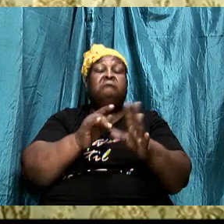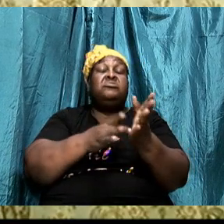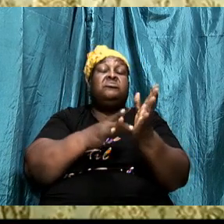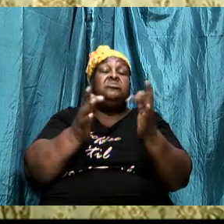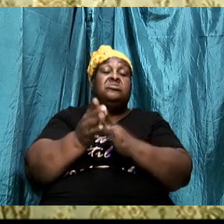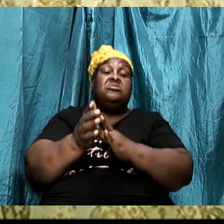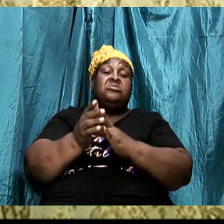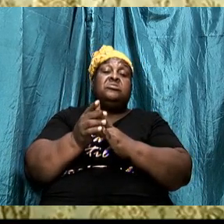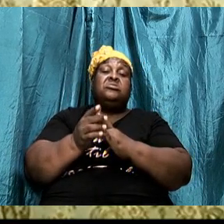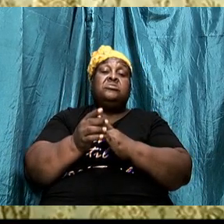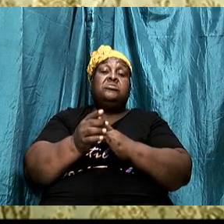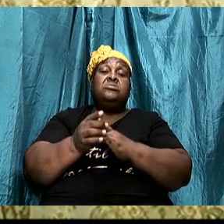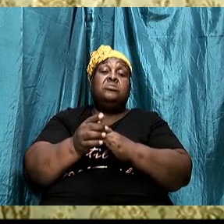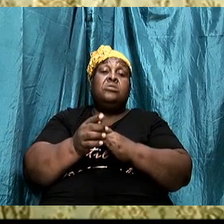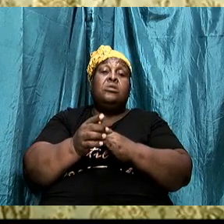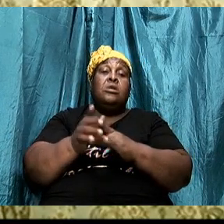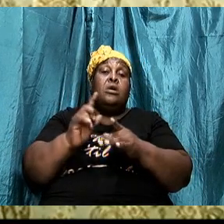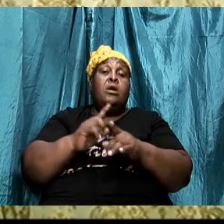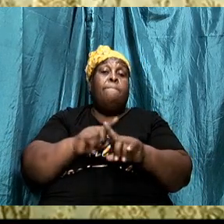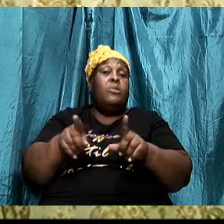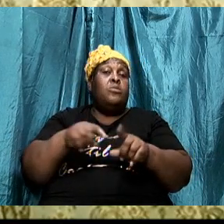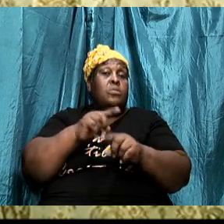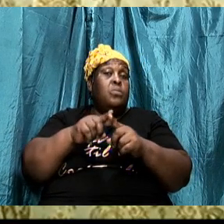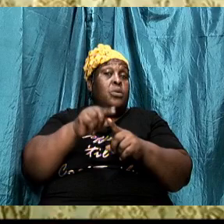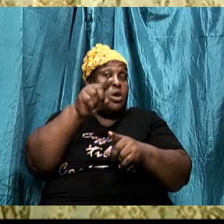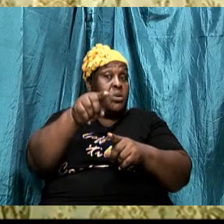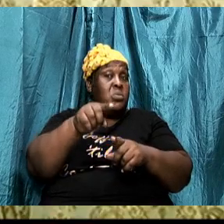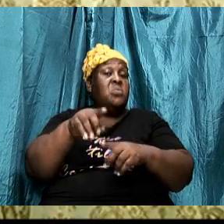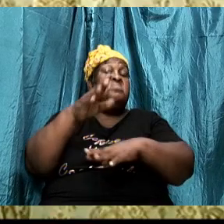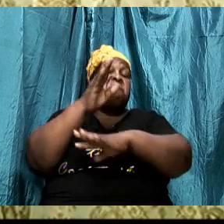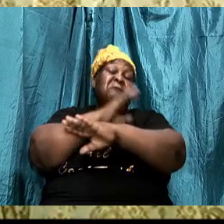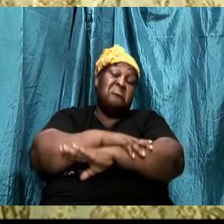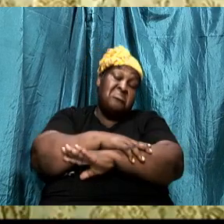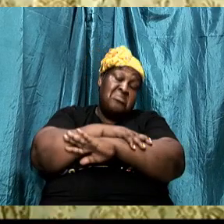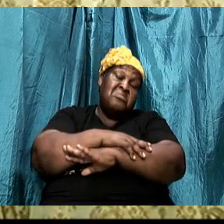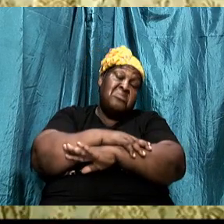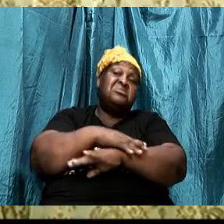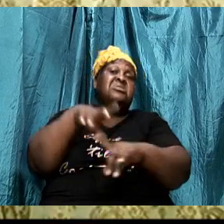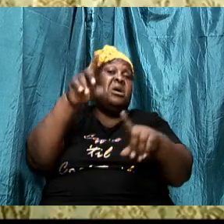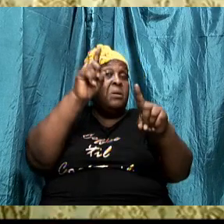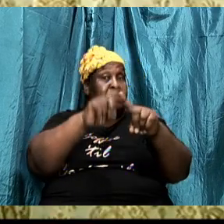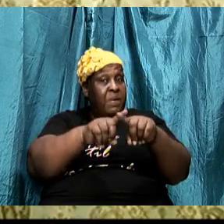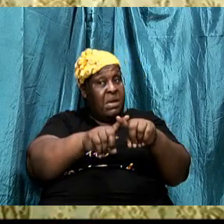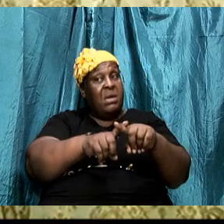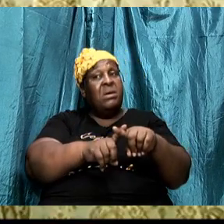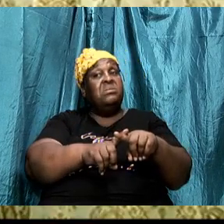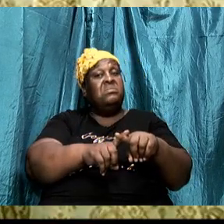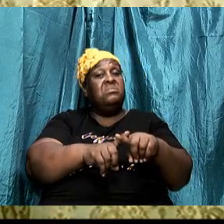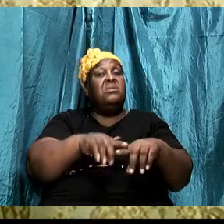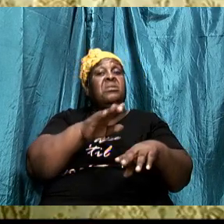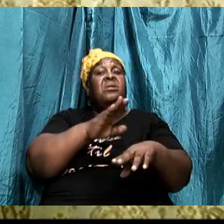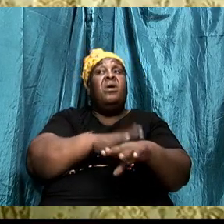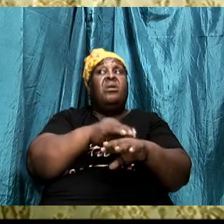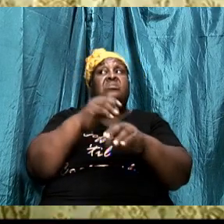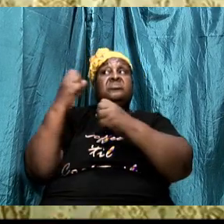But when you rest upon the strength of the Lord, when you know where strength comes from, my strength is in the Lord,